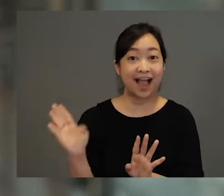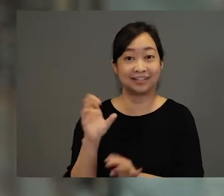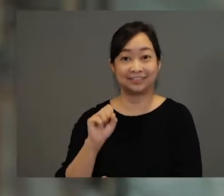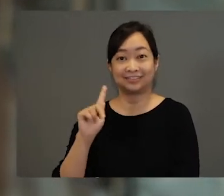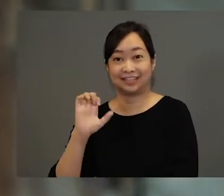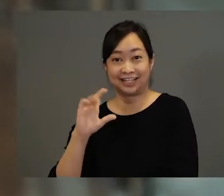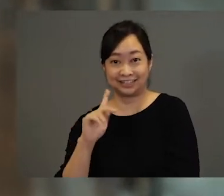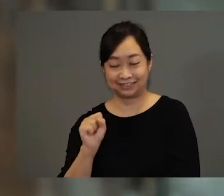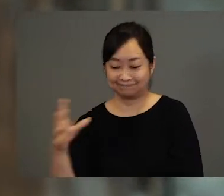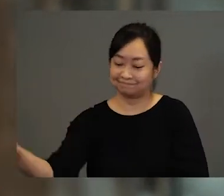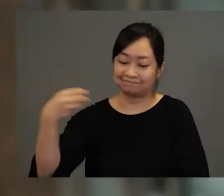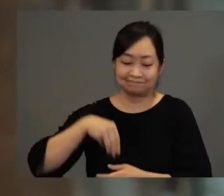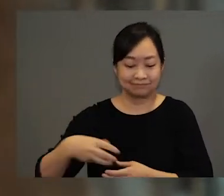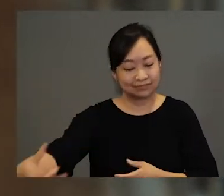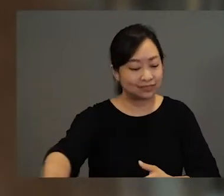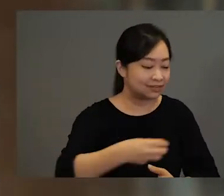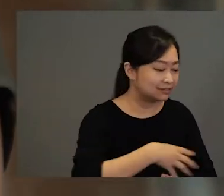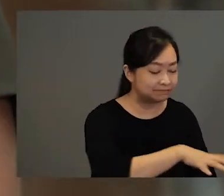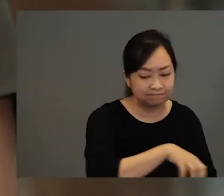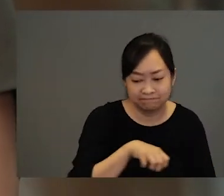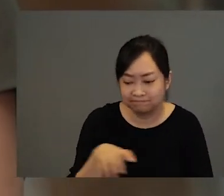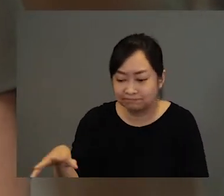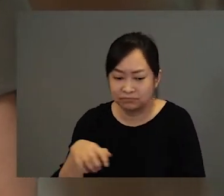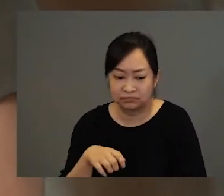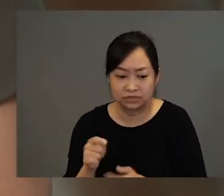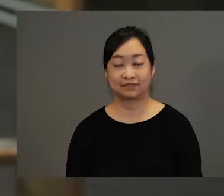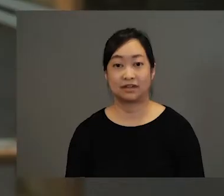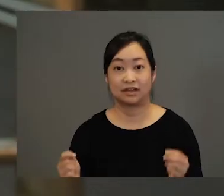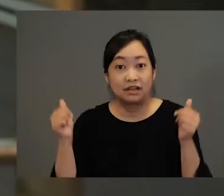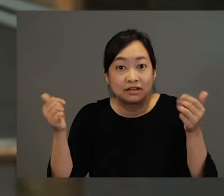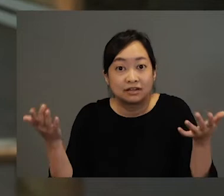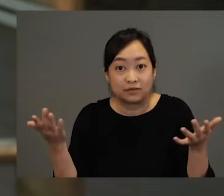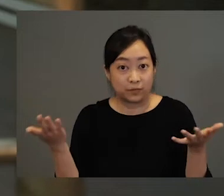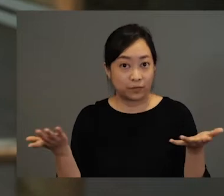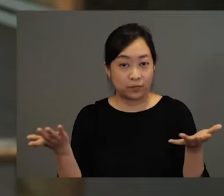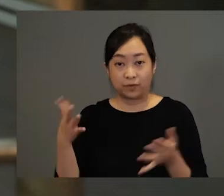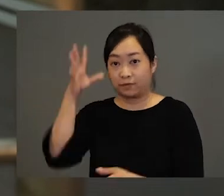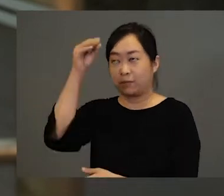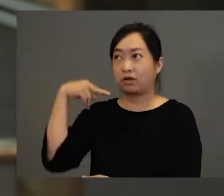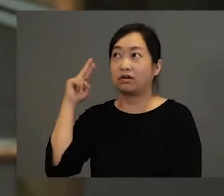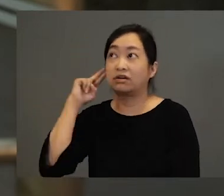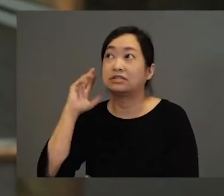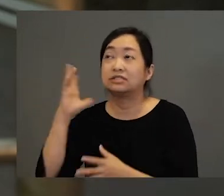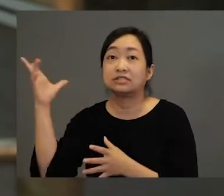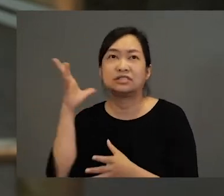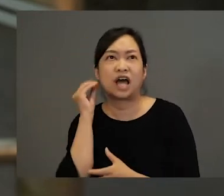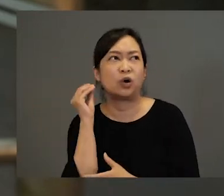to collect the fallen twigs and branches and sticks. All of a sudden, the boy heard a sound. The